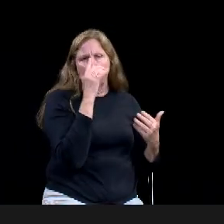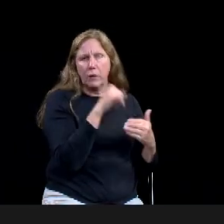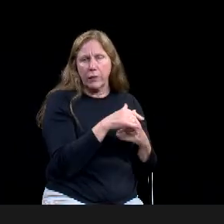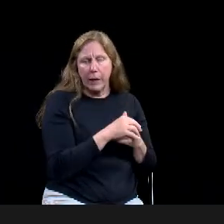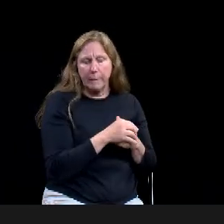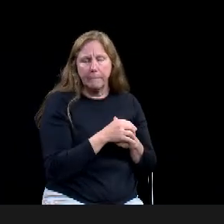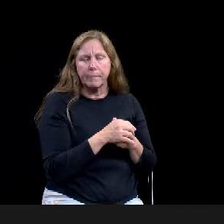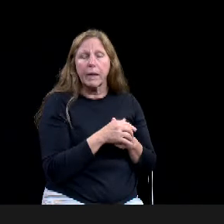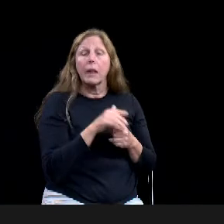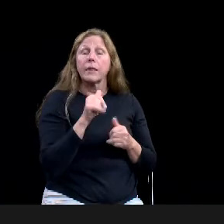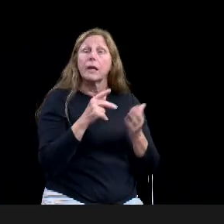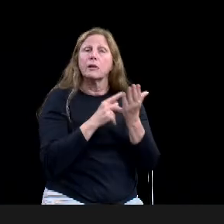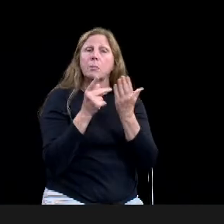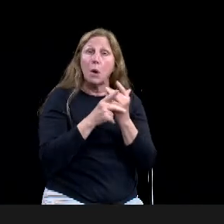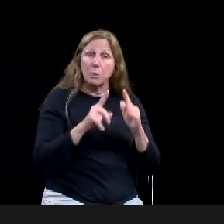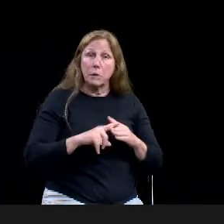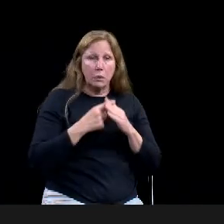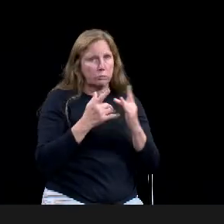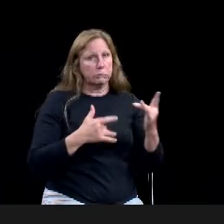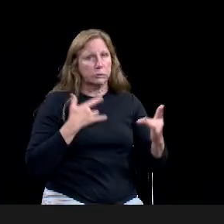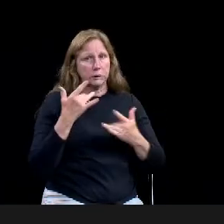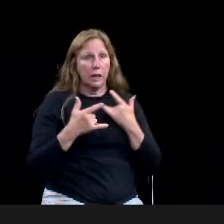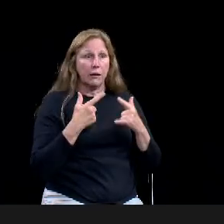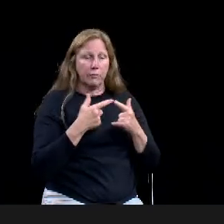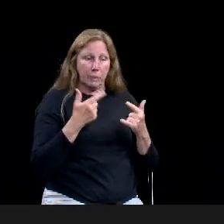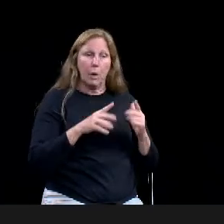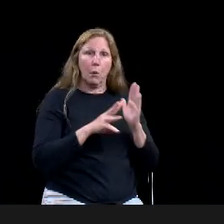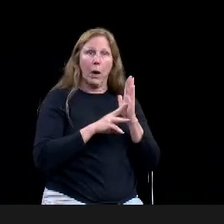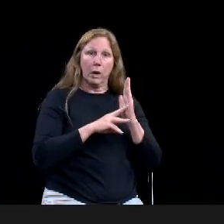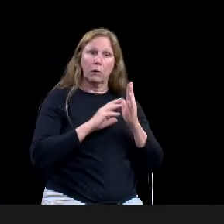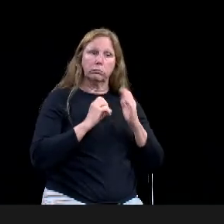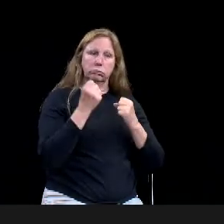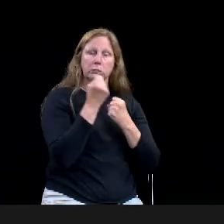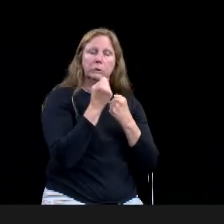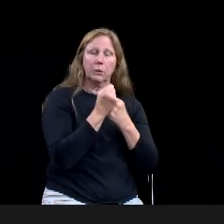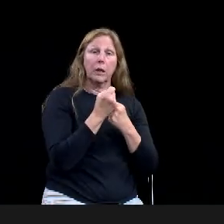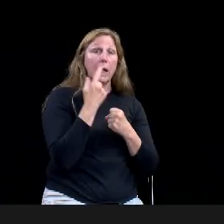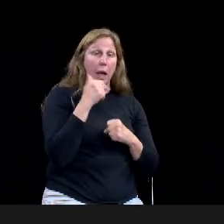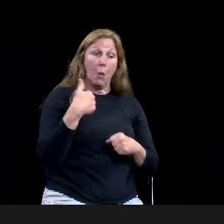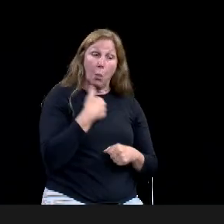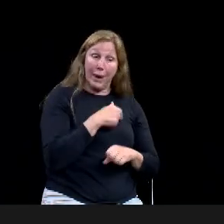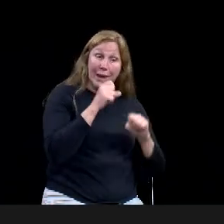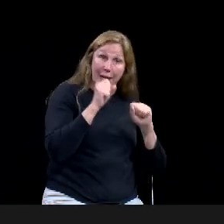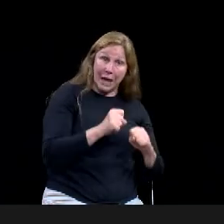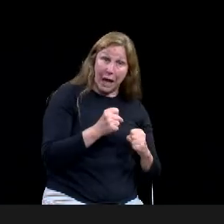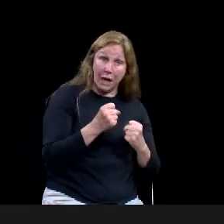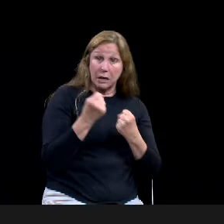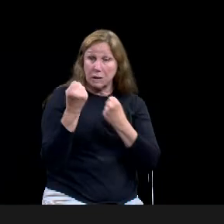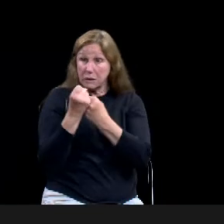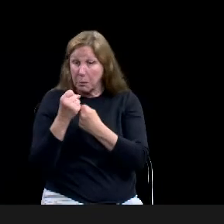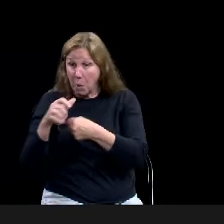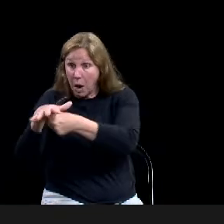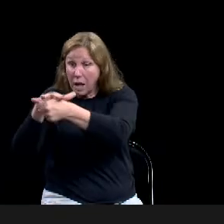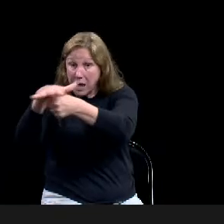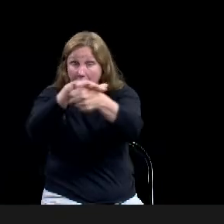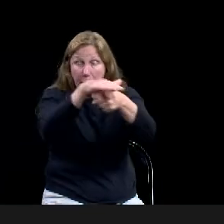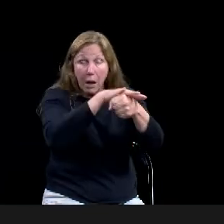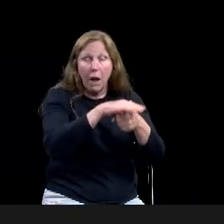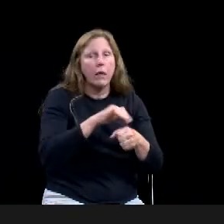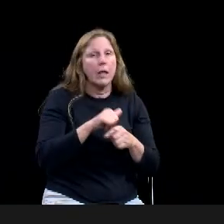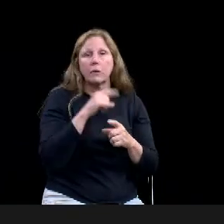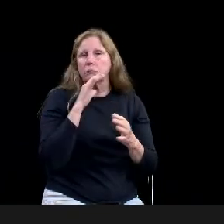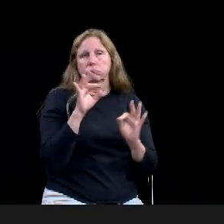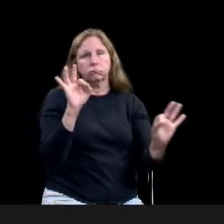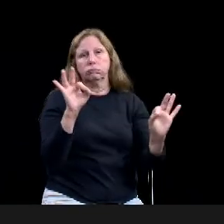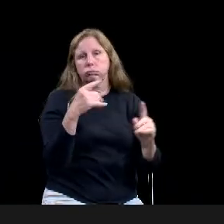our neighborhood associations is a plus and they greatly appreciate it. So thank you. First and foremost, I would like to begin by that. Um, I do have